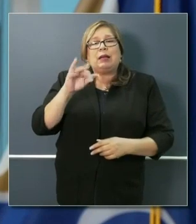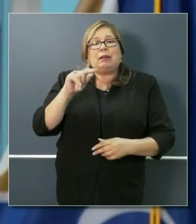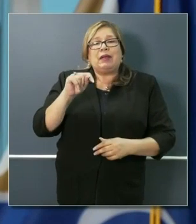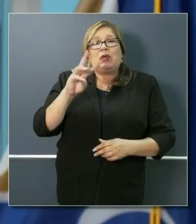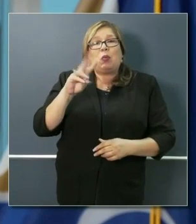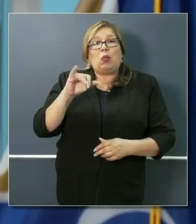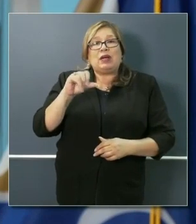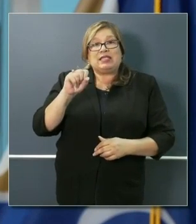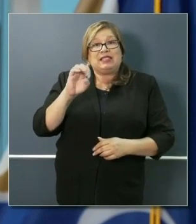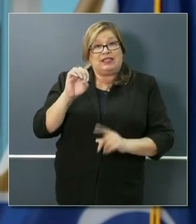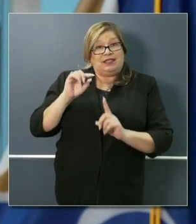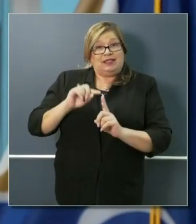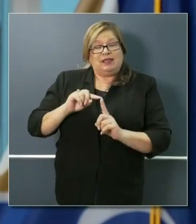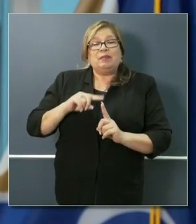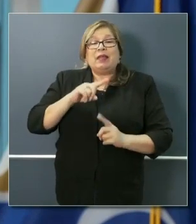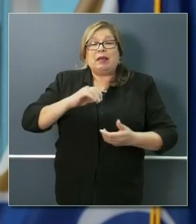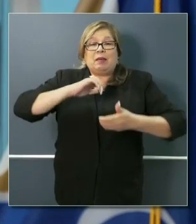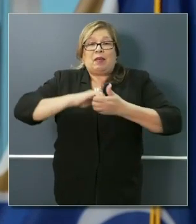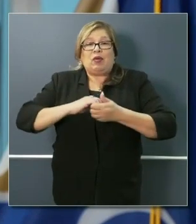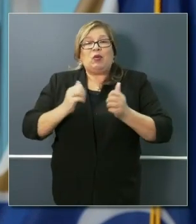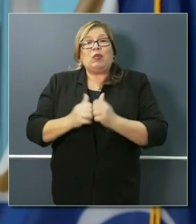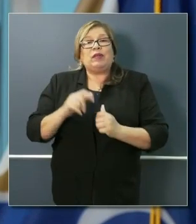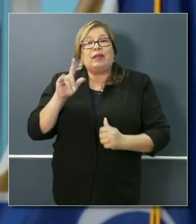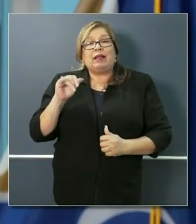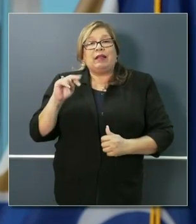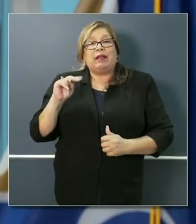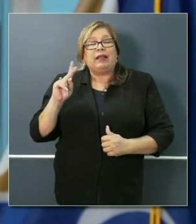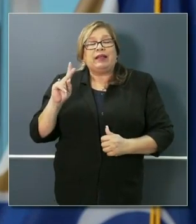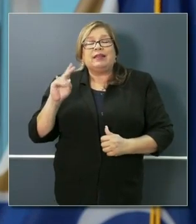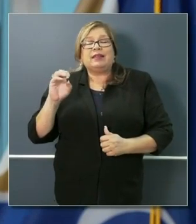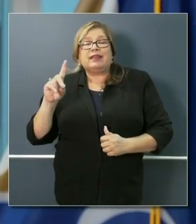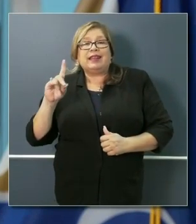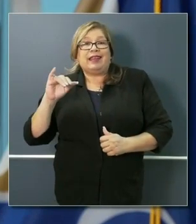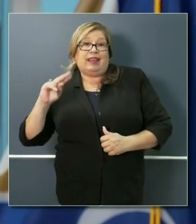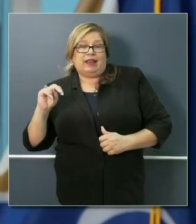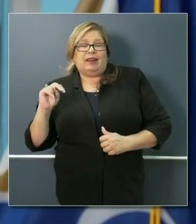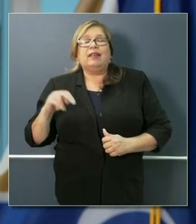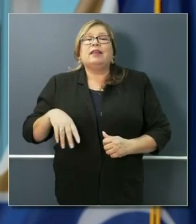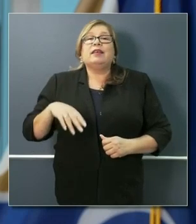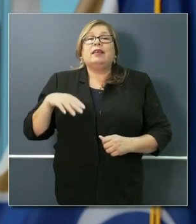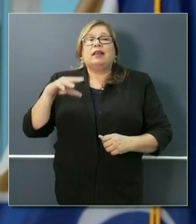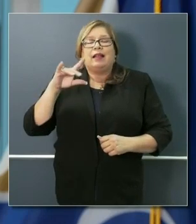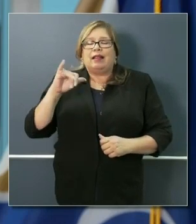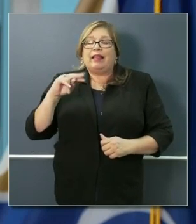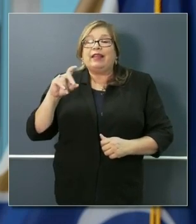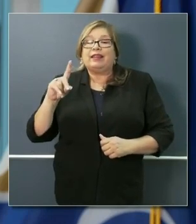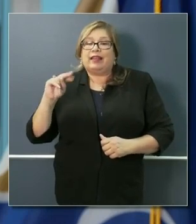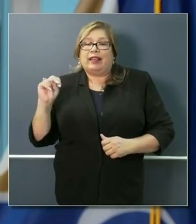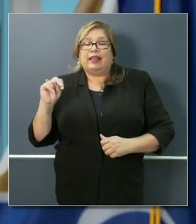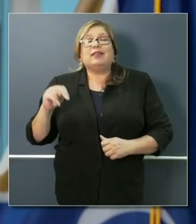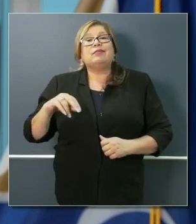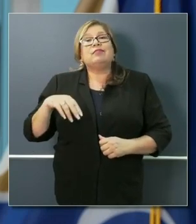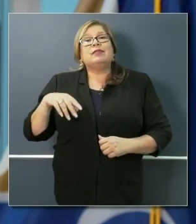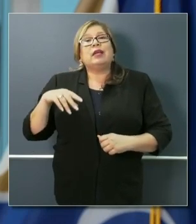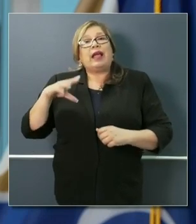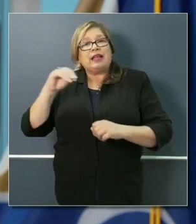this. Bitwise has partnered with LinkedIn and Salesforce to create a new site called